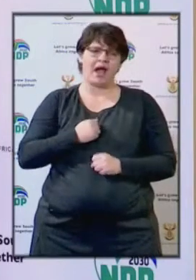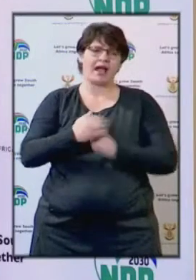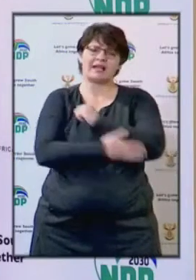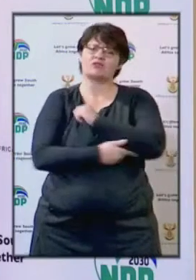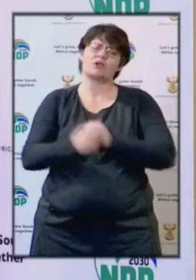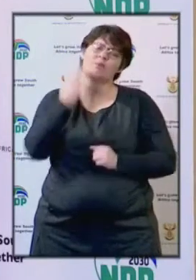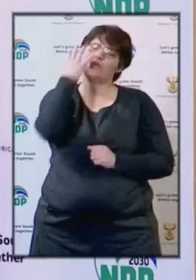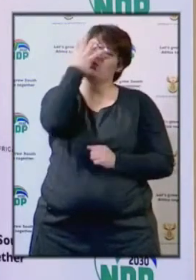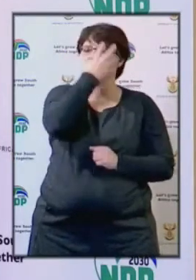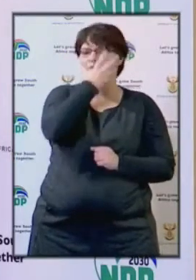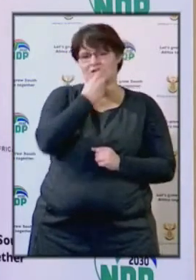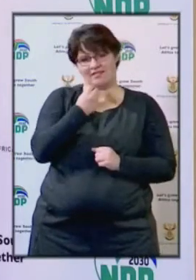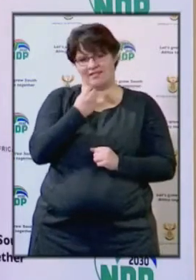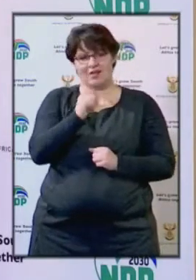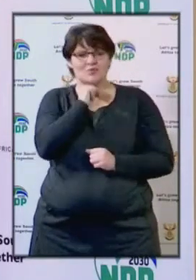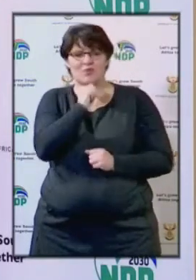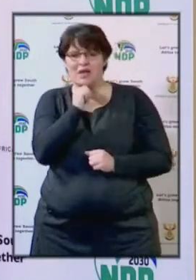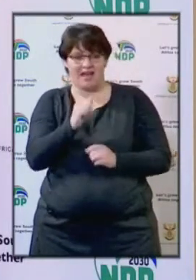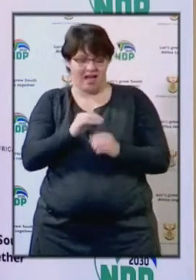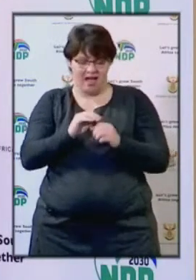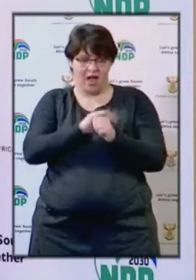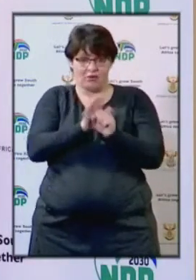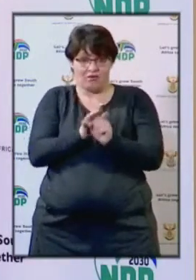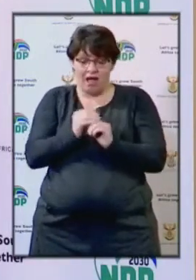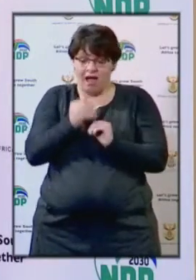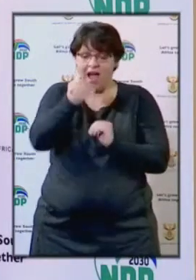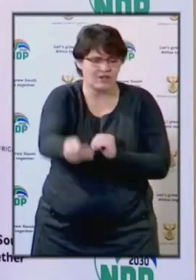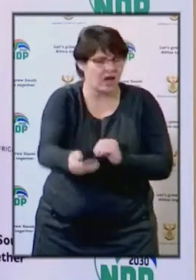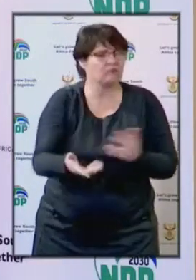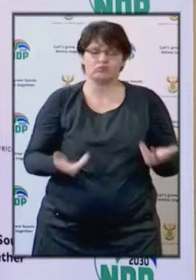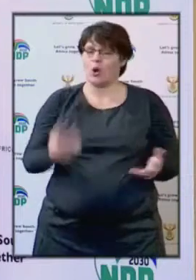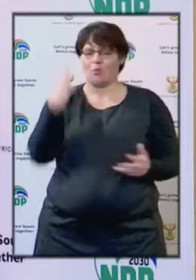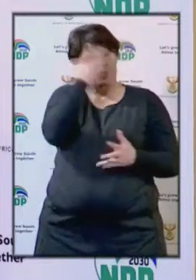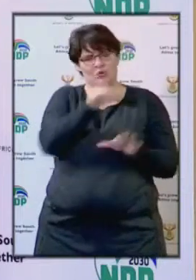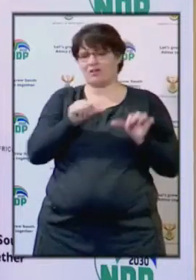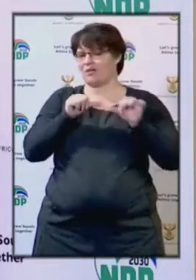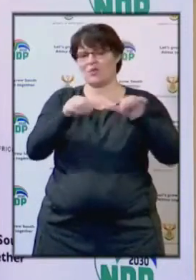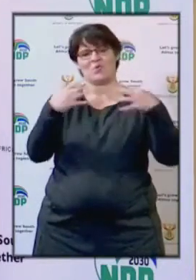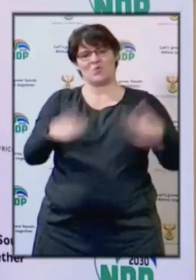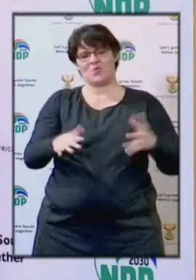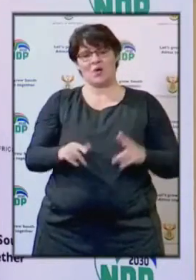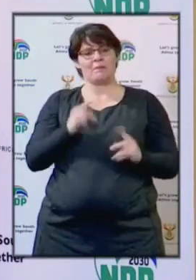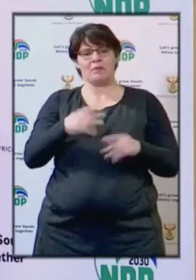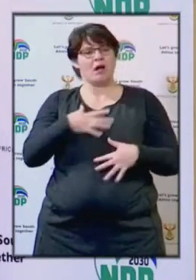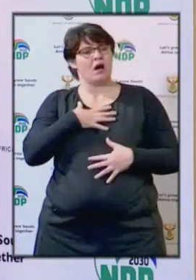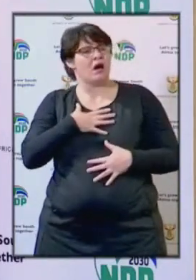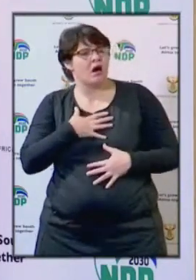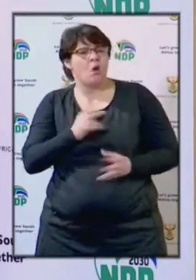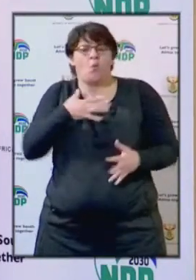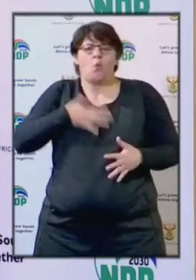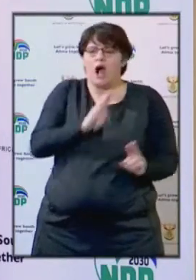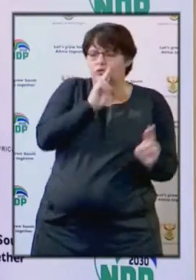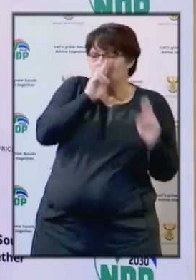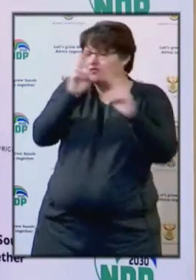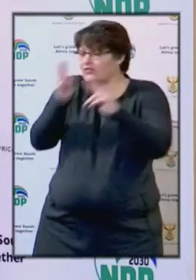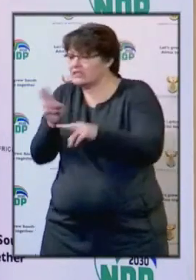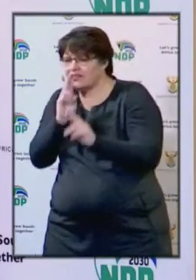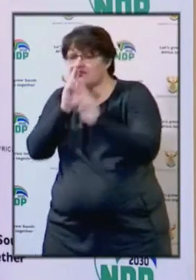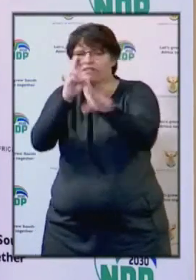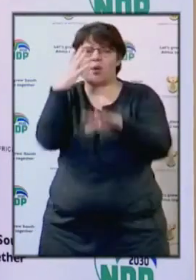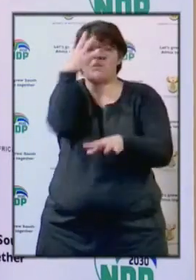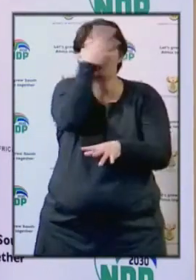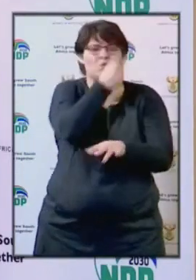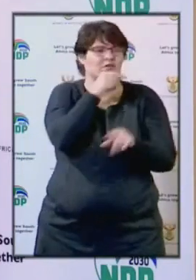beautiful after the COVID-19 pandemic. Post-COVID-19, people will still yearn to visit beautiful places